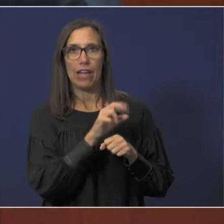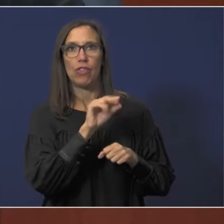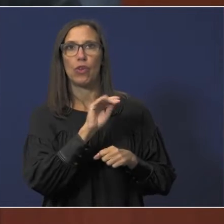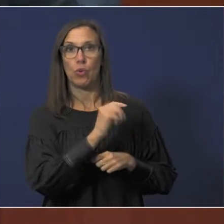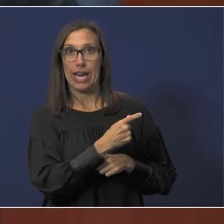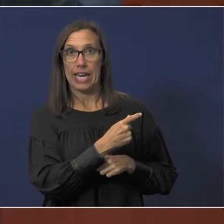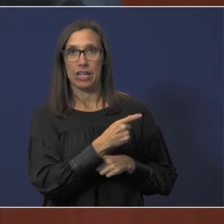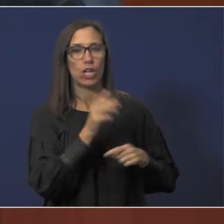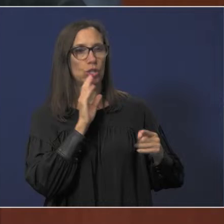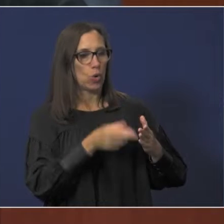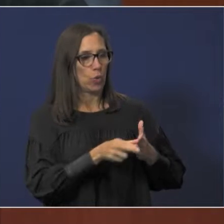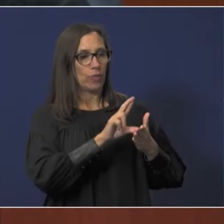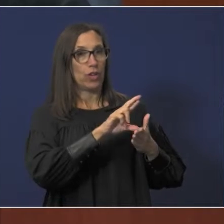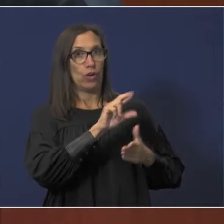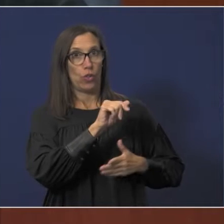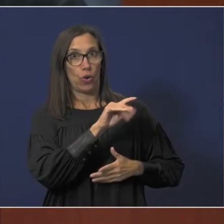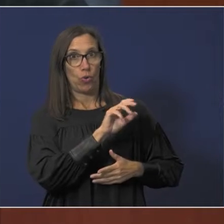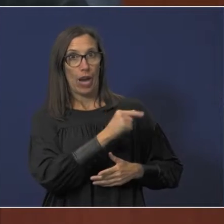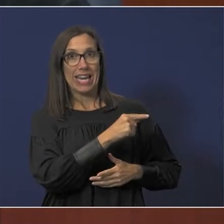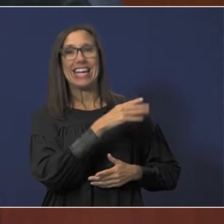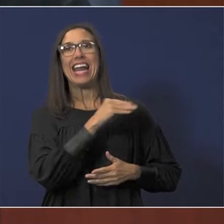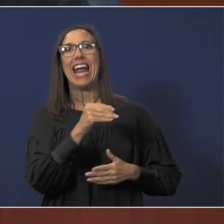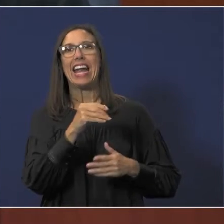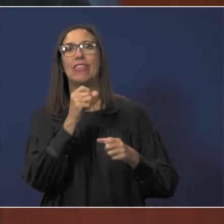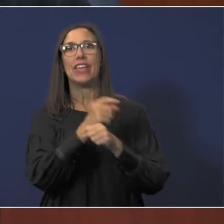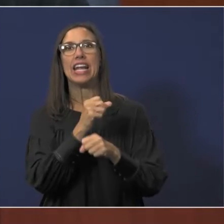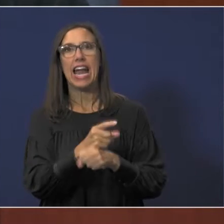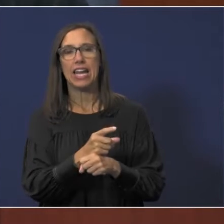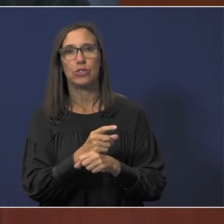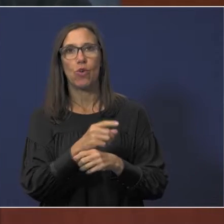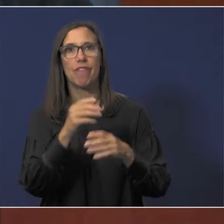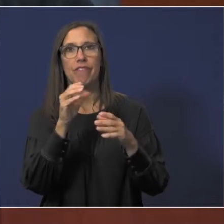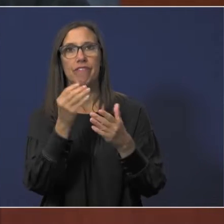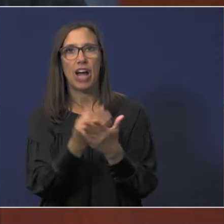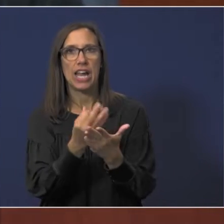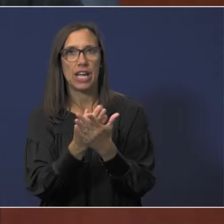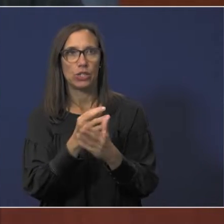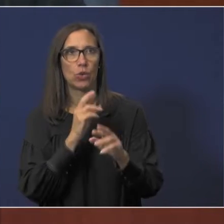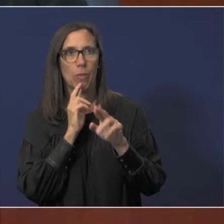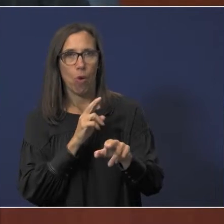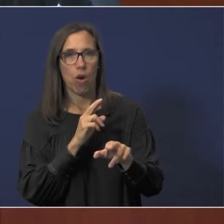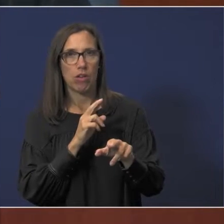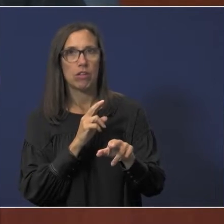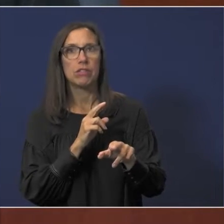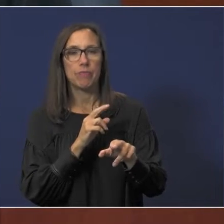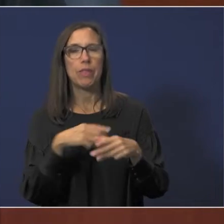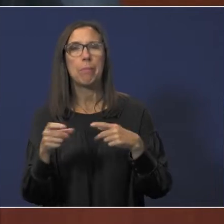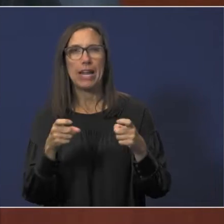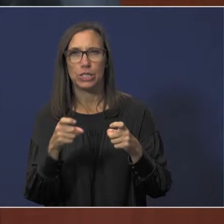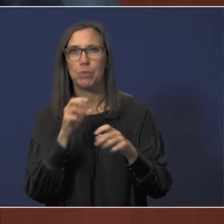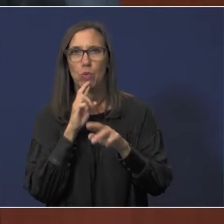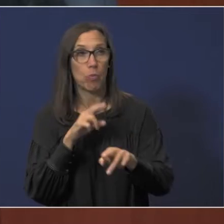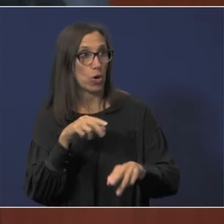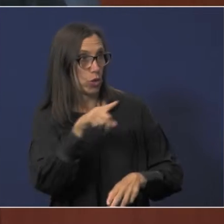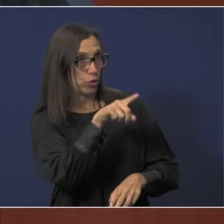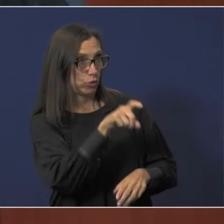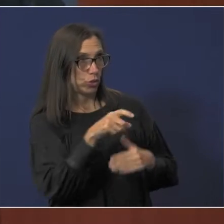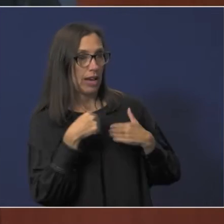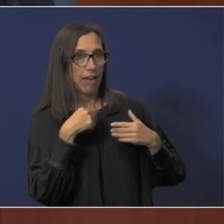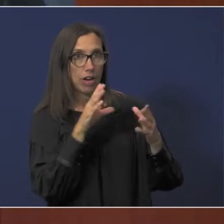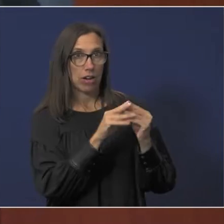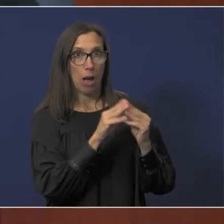the rating as well as our annual financial management report, or annual management report that you should have a copy of.